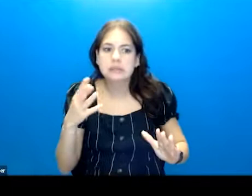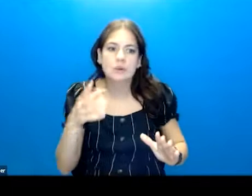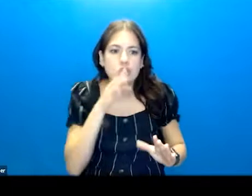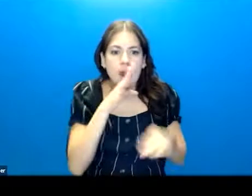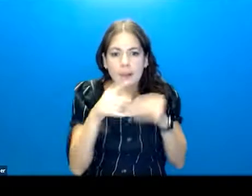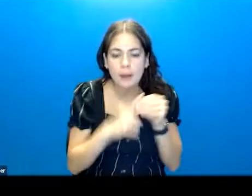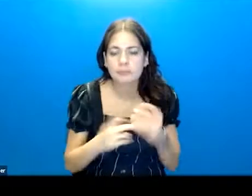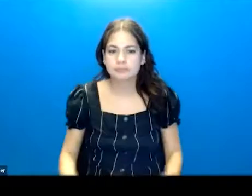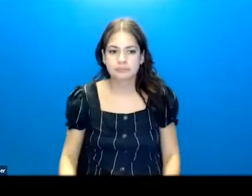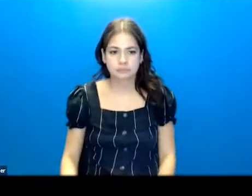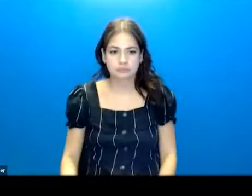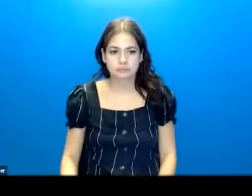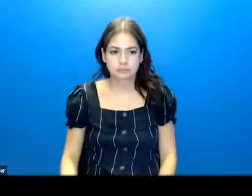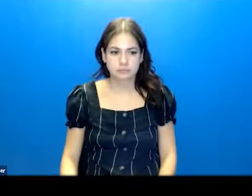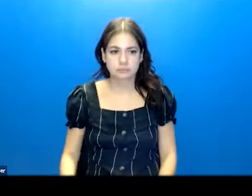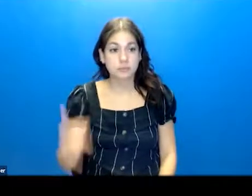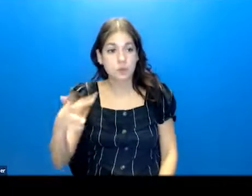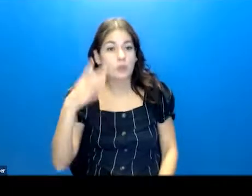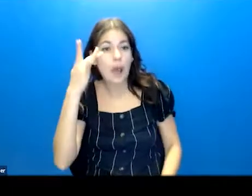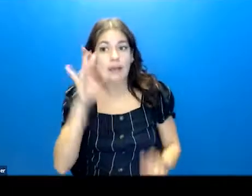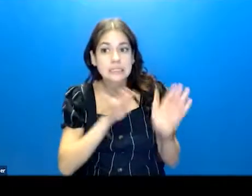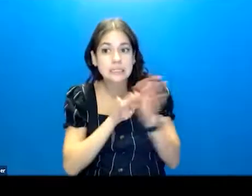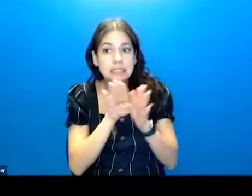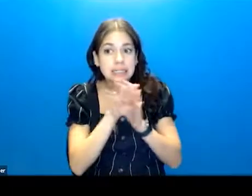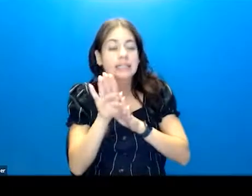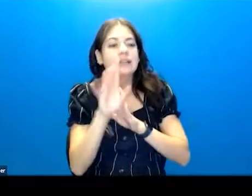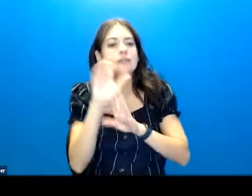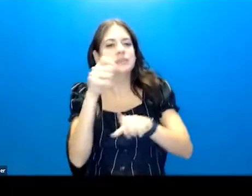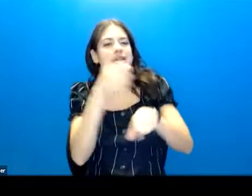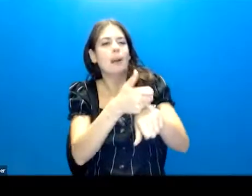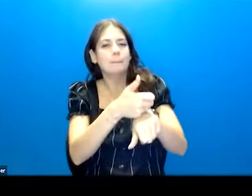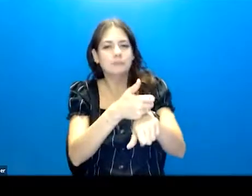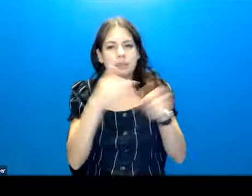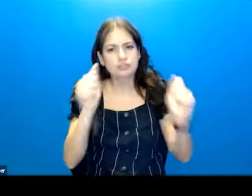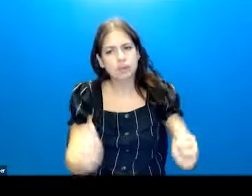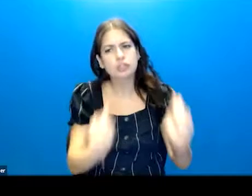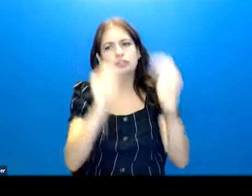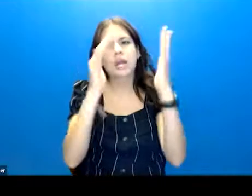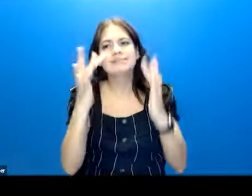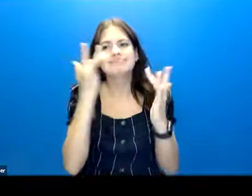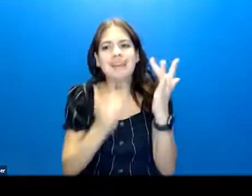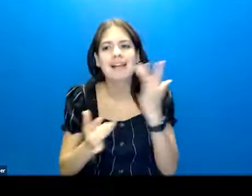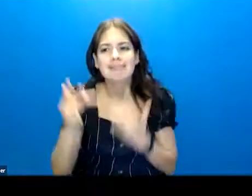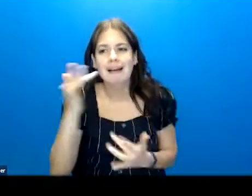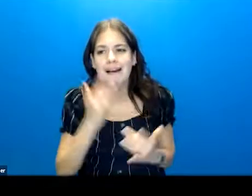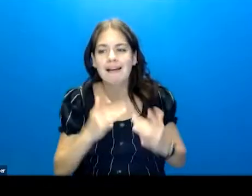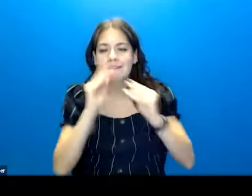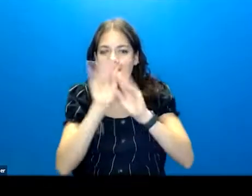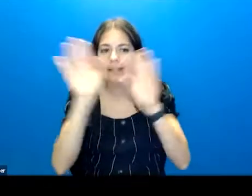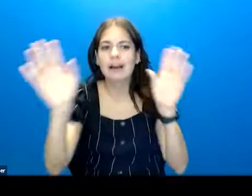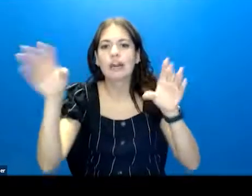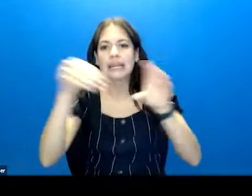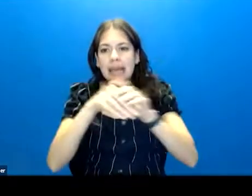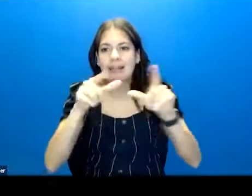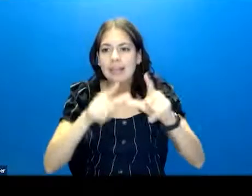So the reason why they developed it was to address the lack of clarity in